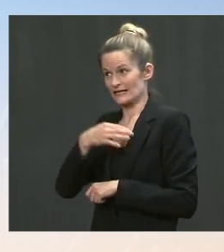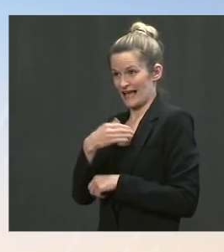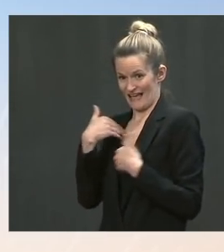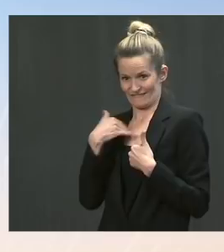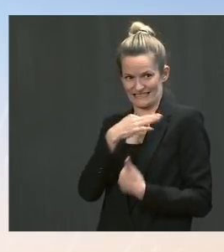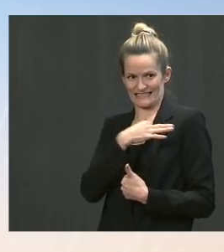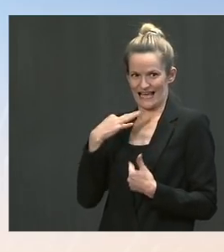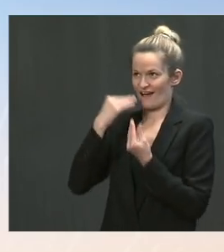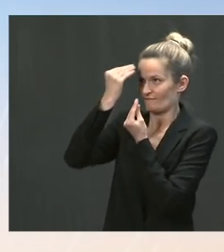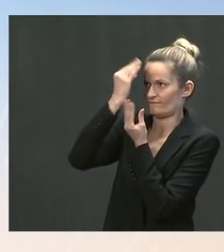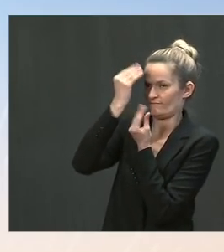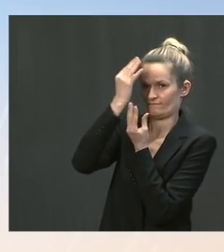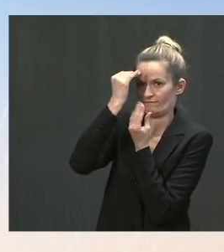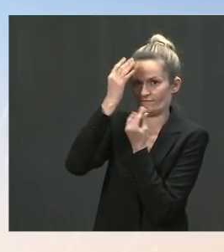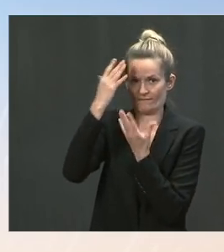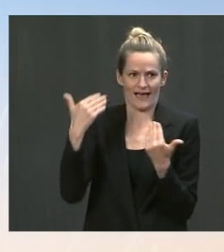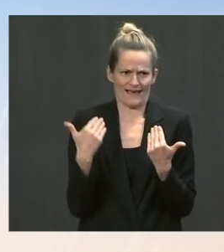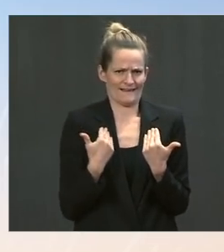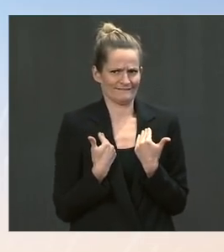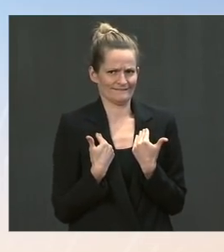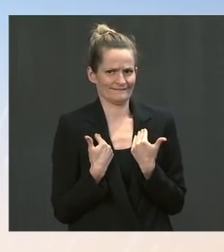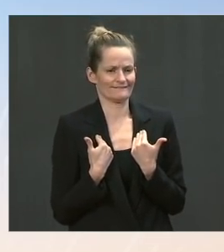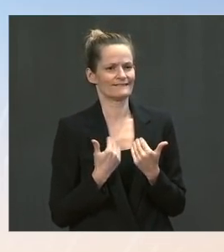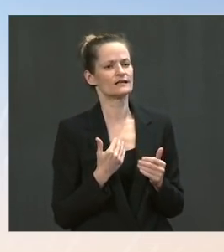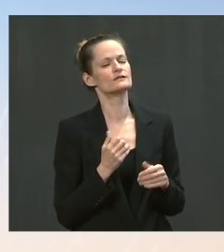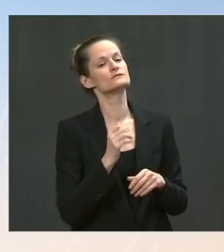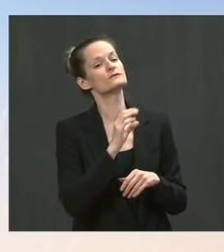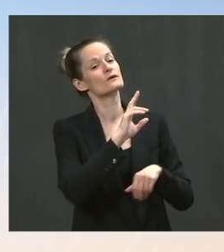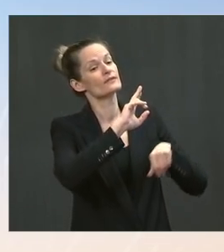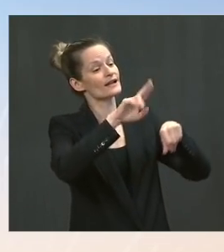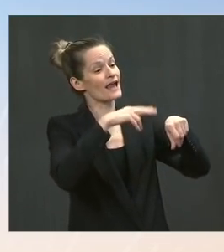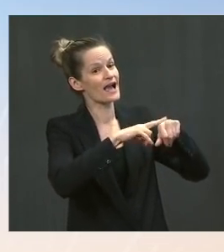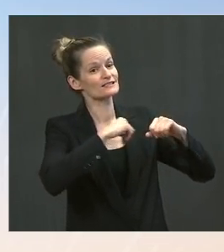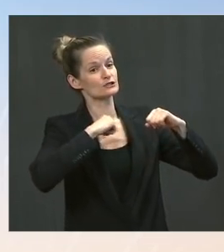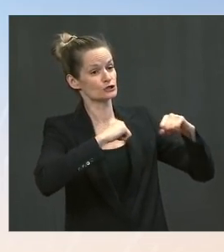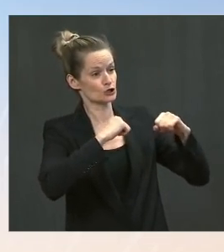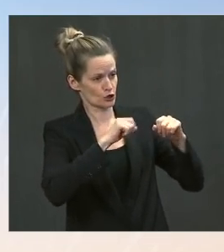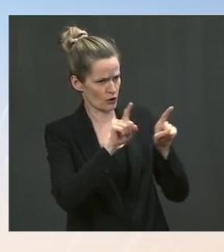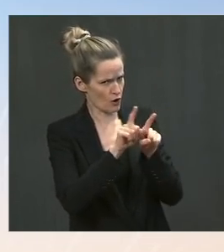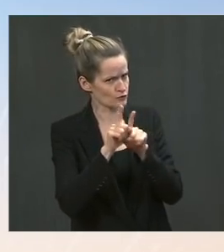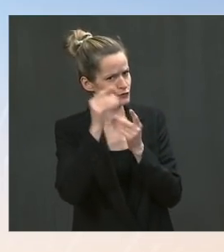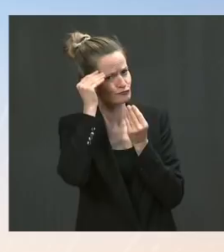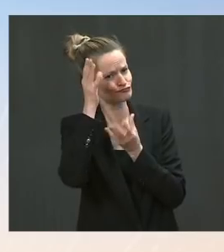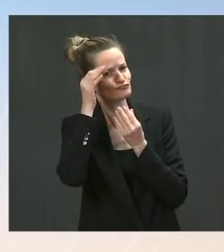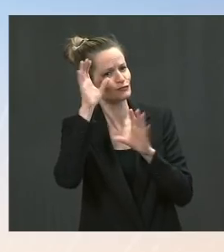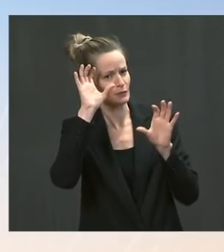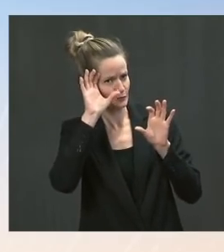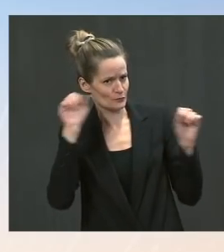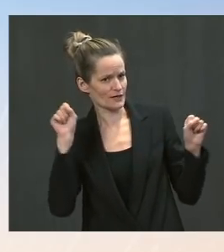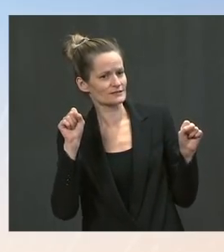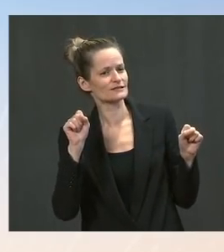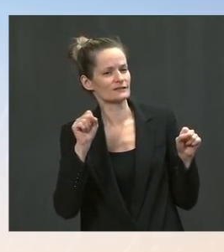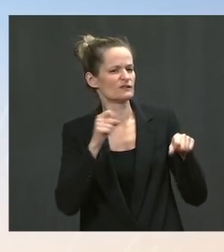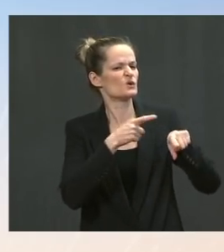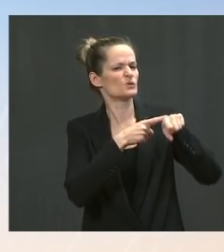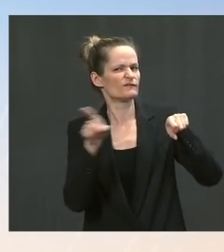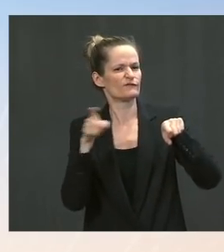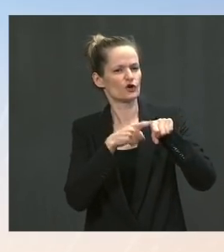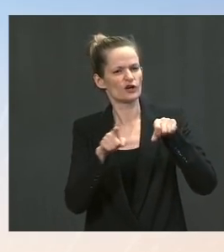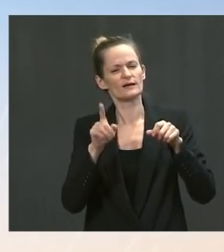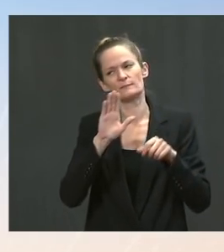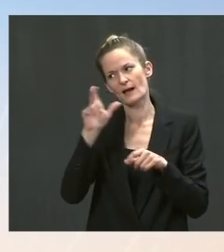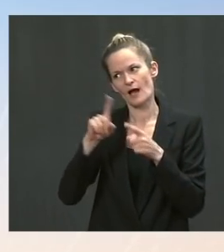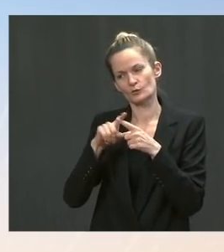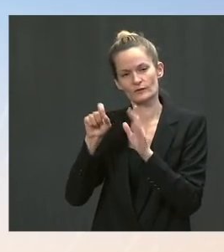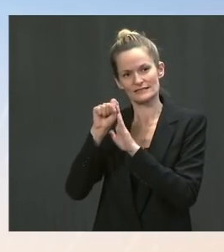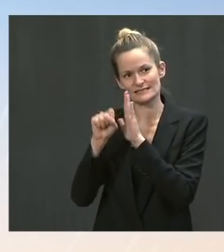PDB and by updates through his national security team. Obviously, the State Department would be most closely engaged on the ground through our embassy and other officials